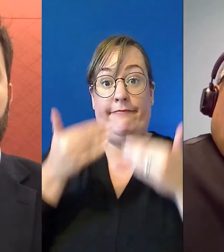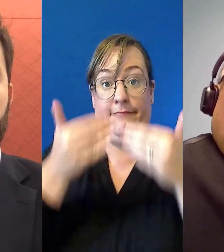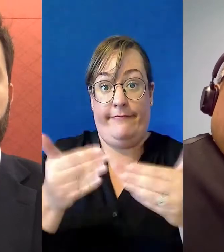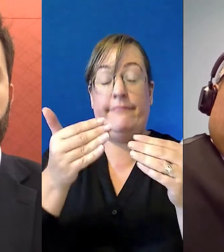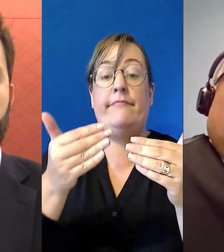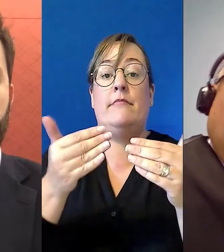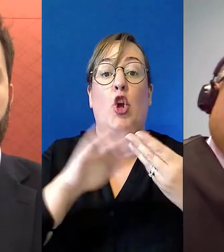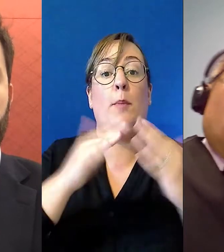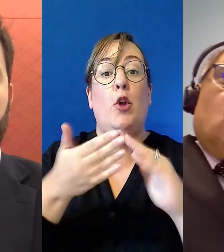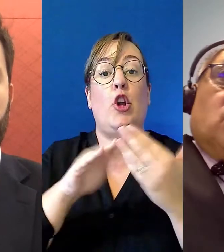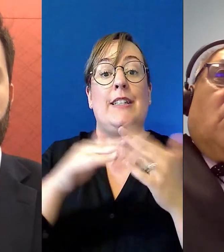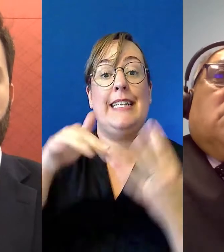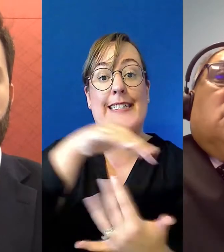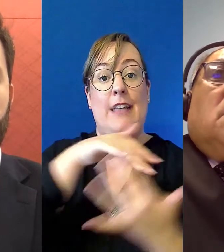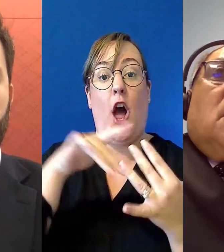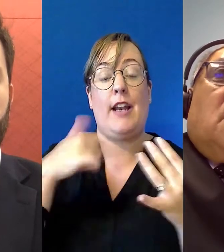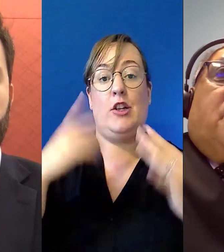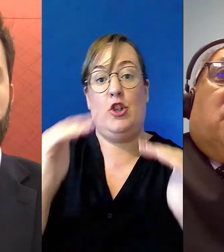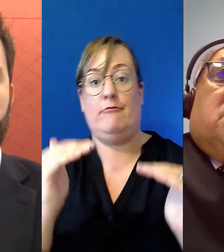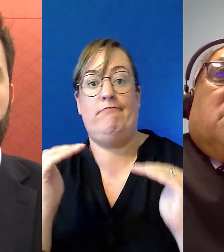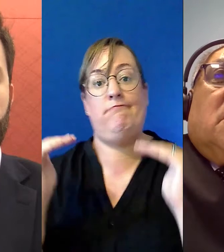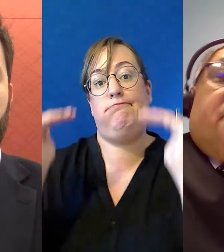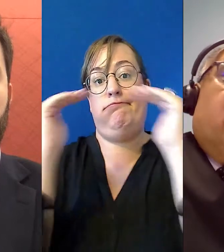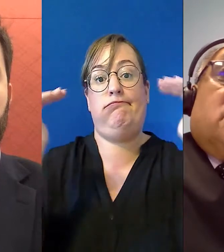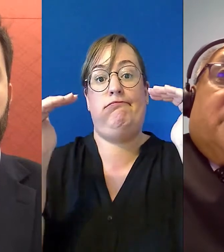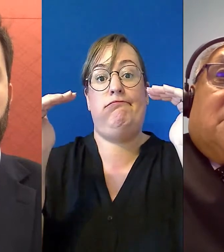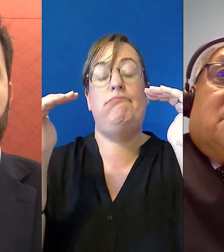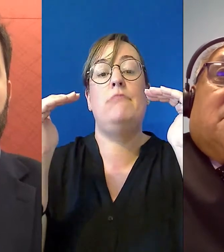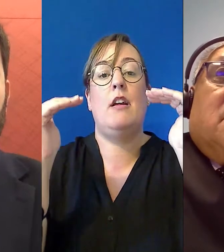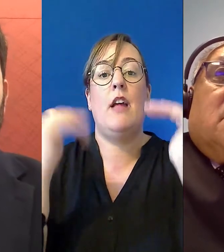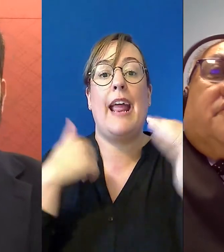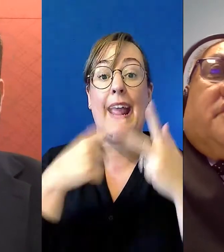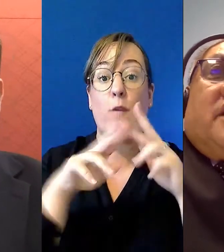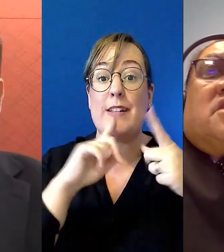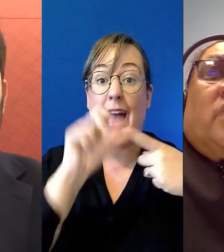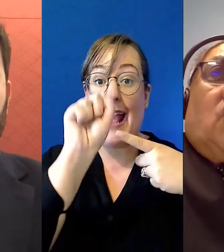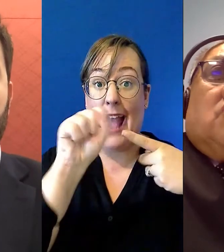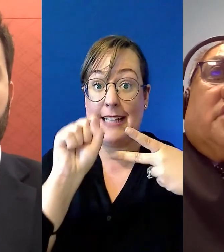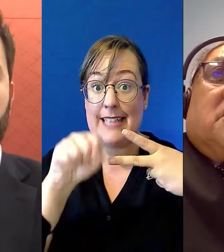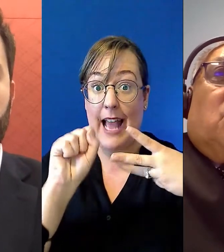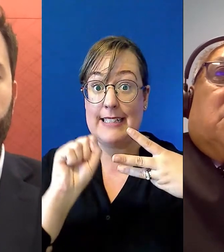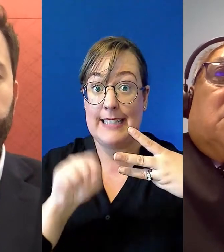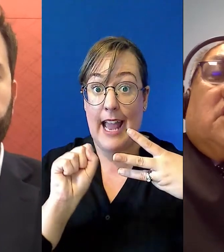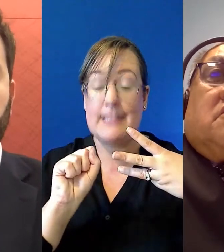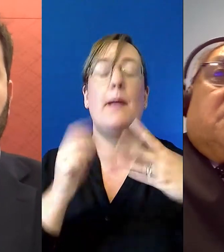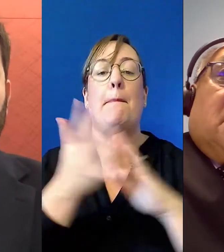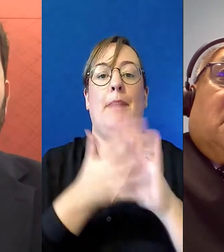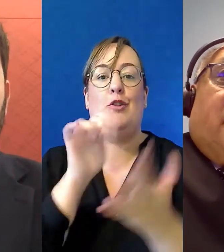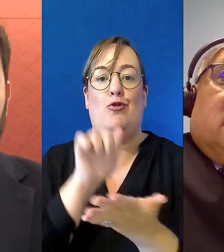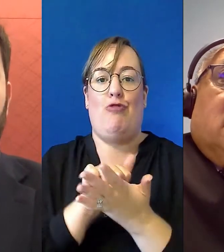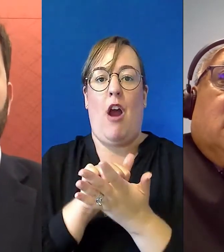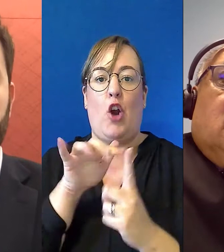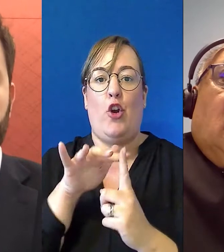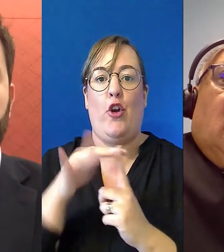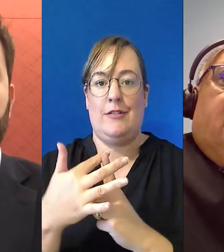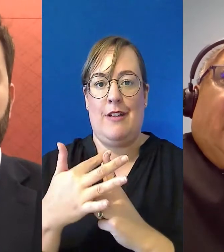into upper quartile approaches? If those are yeses, then that's the right context in which to start to think